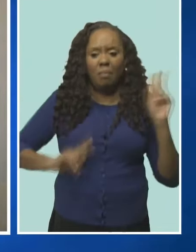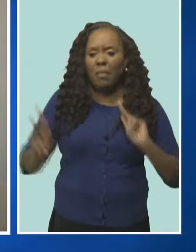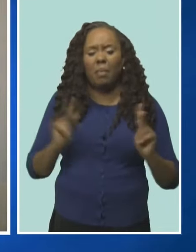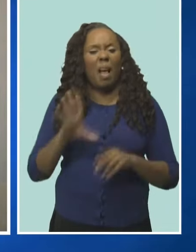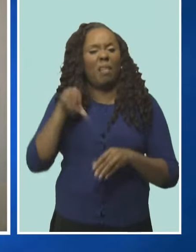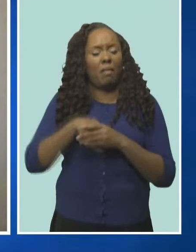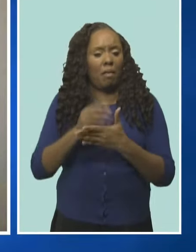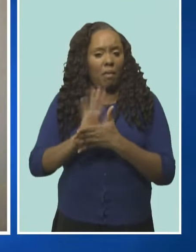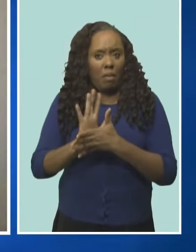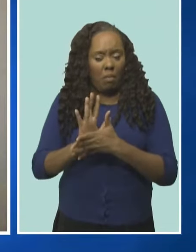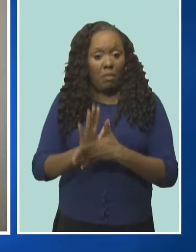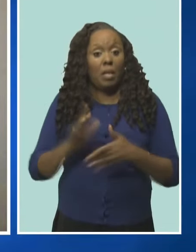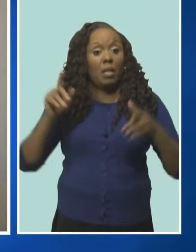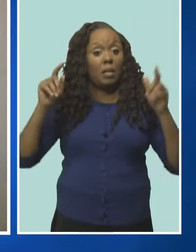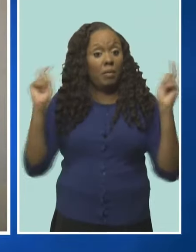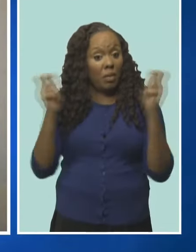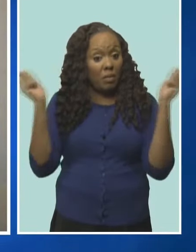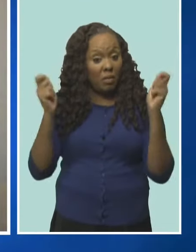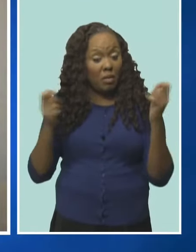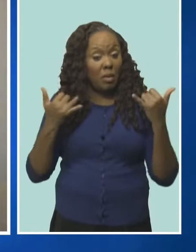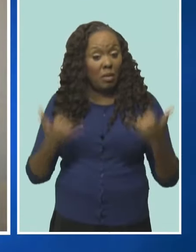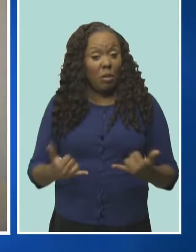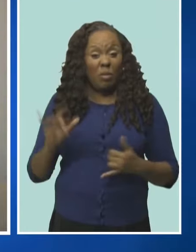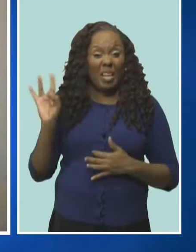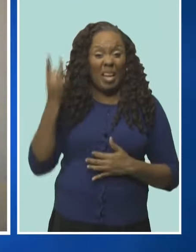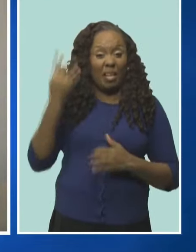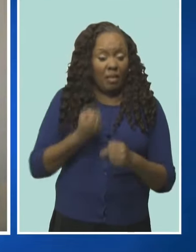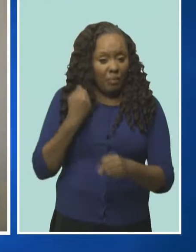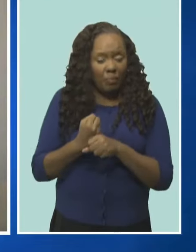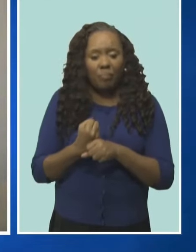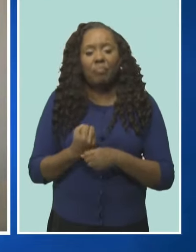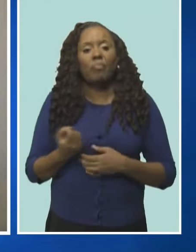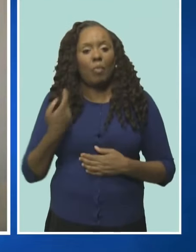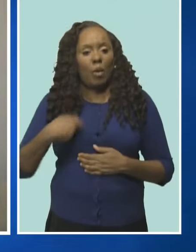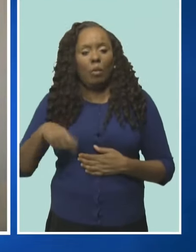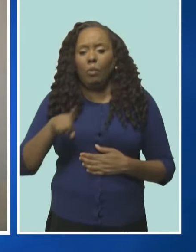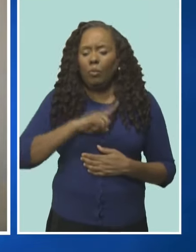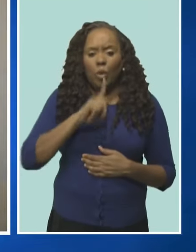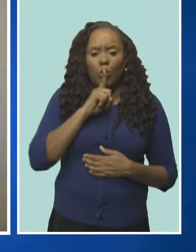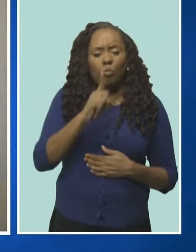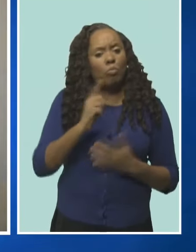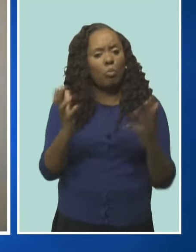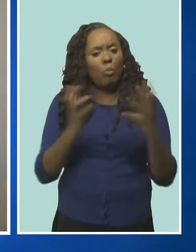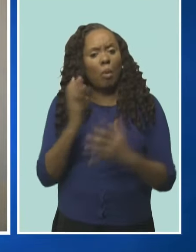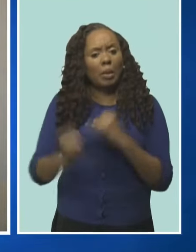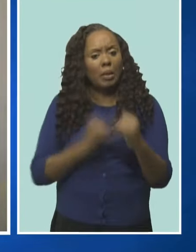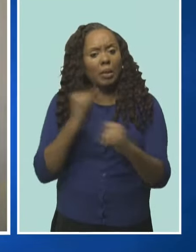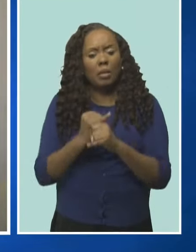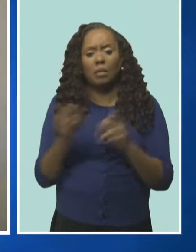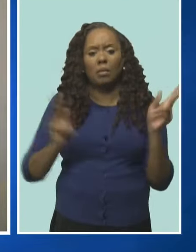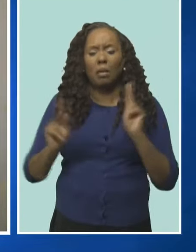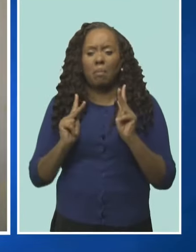in its eighth year continues to invite and seek the interests of international filmmakers.